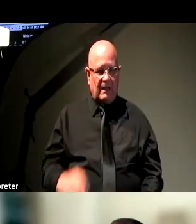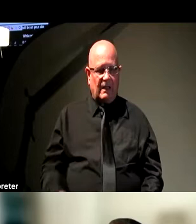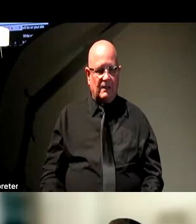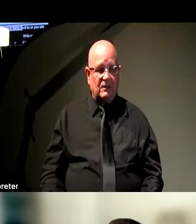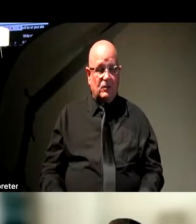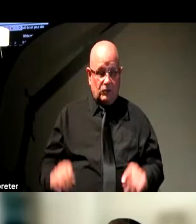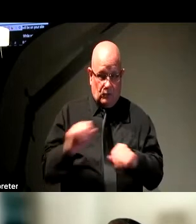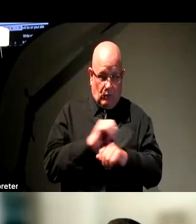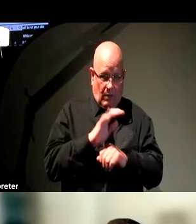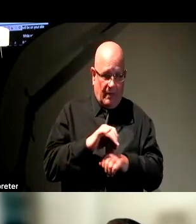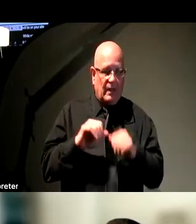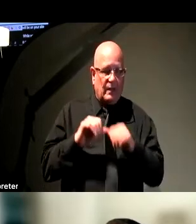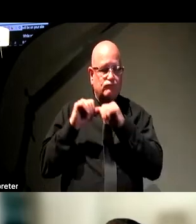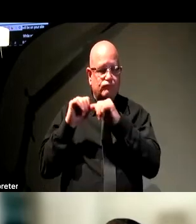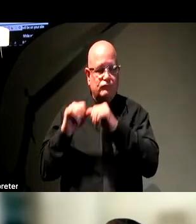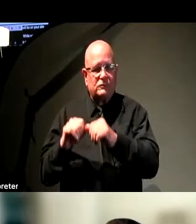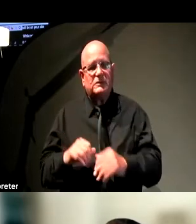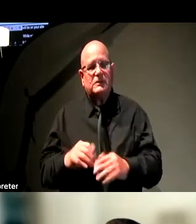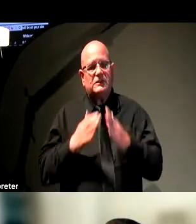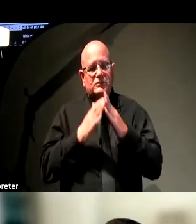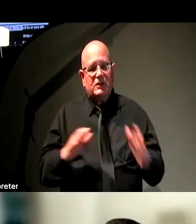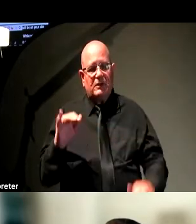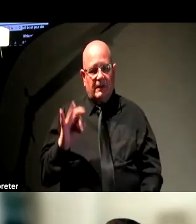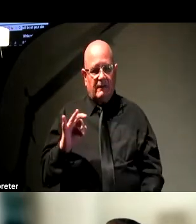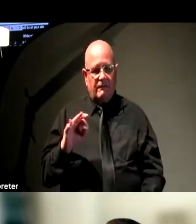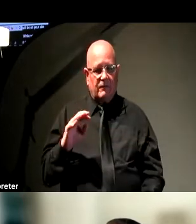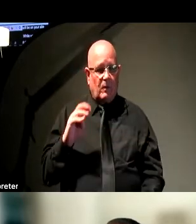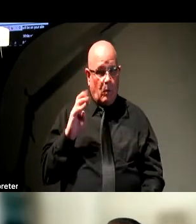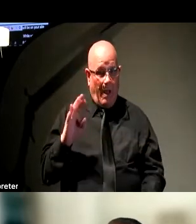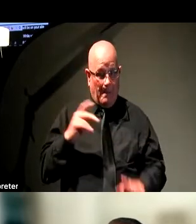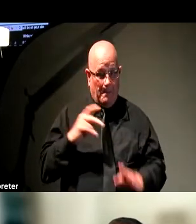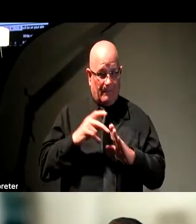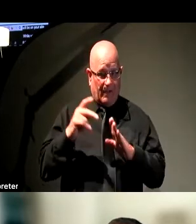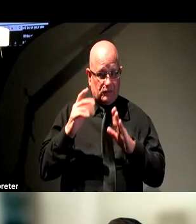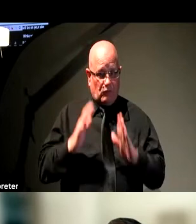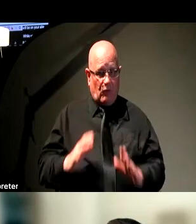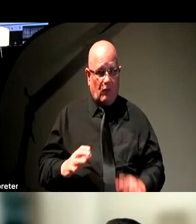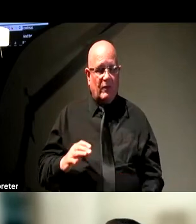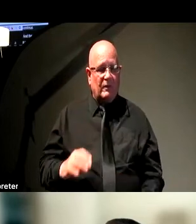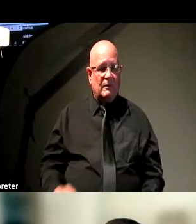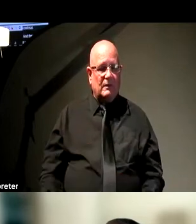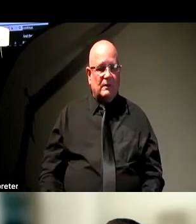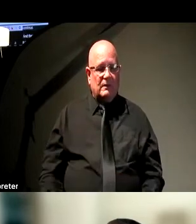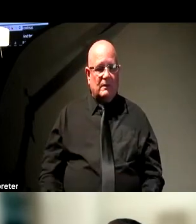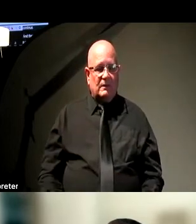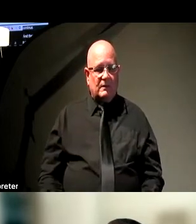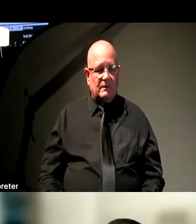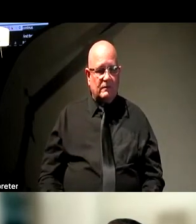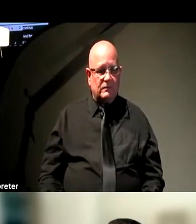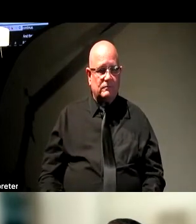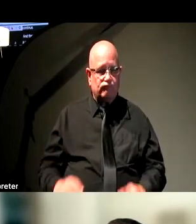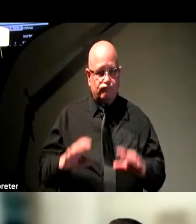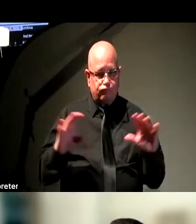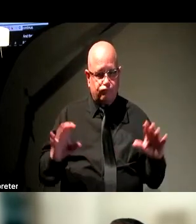And then in general, if you are a web professional, if you live more in the web space, we